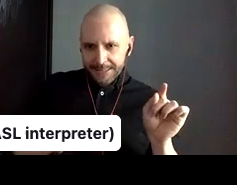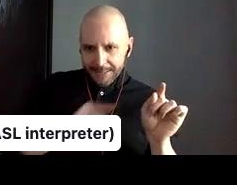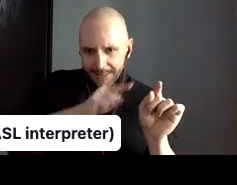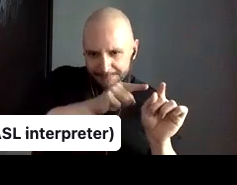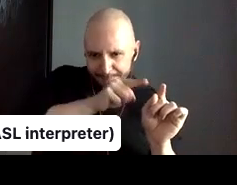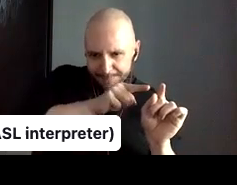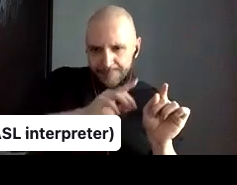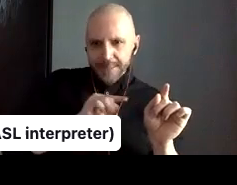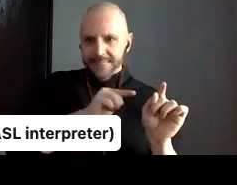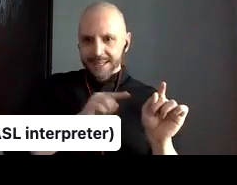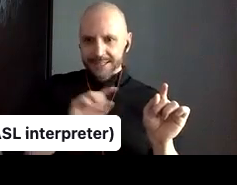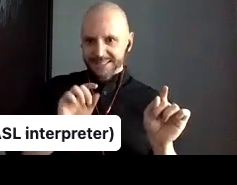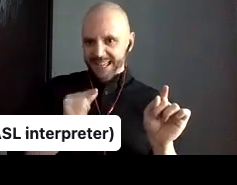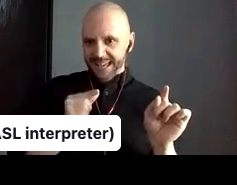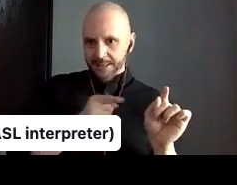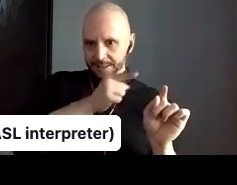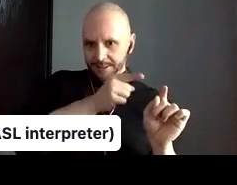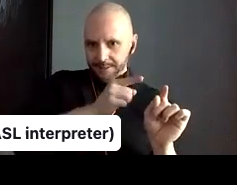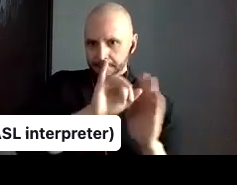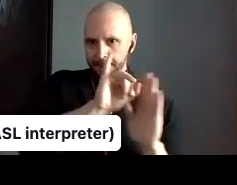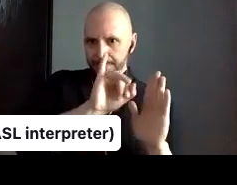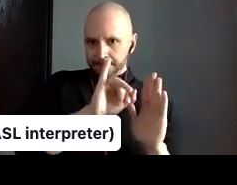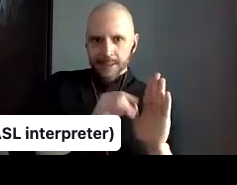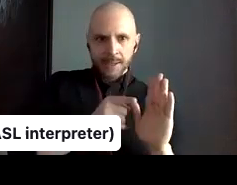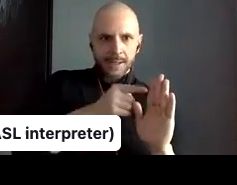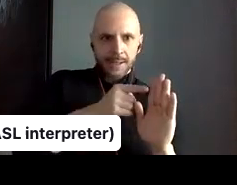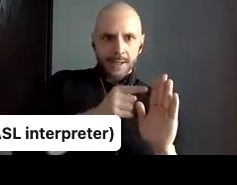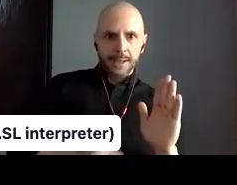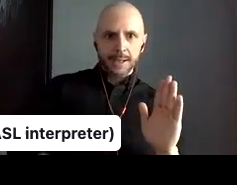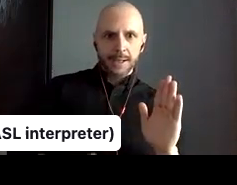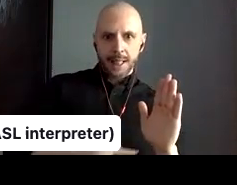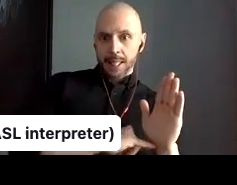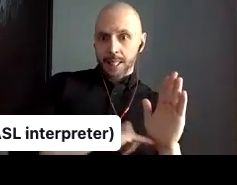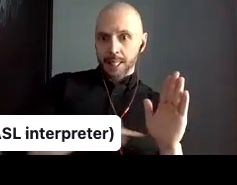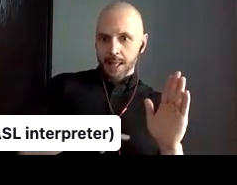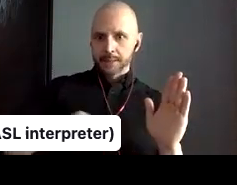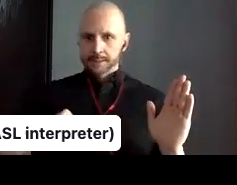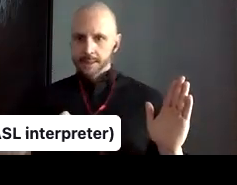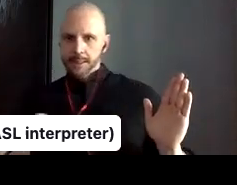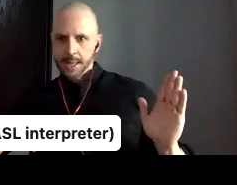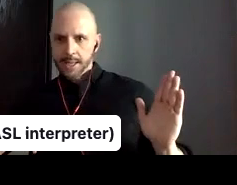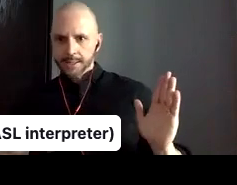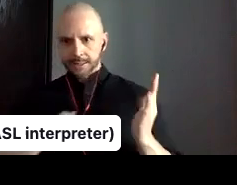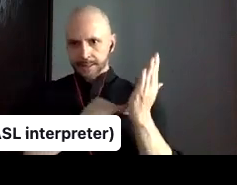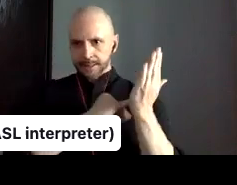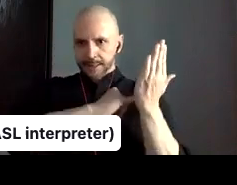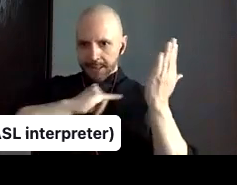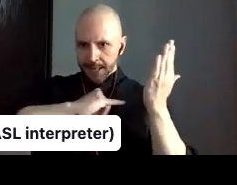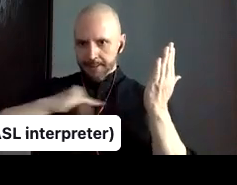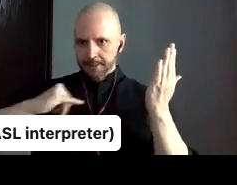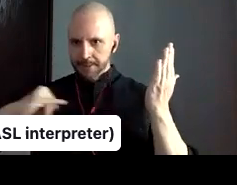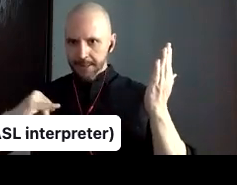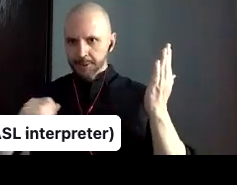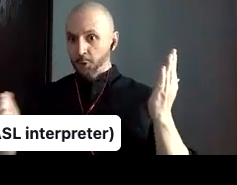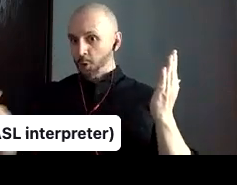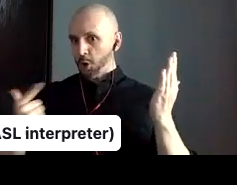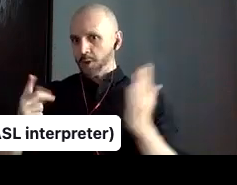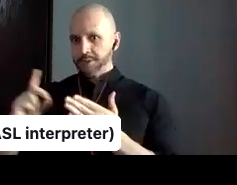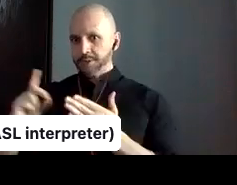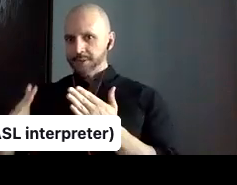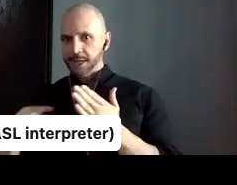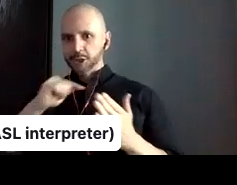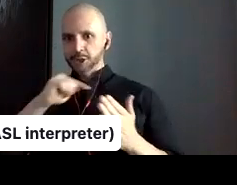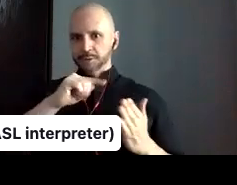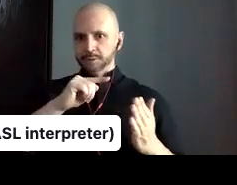there needs to be a navigational, uh, line at the bottom. So everyone had, uh, to adhere to that, but then whatever happens on the